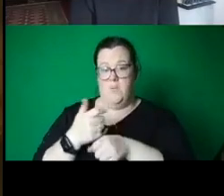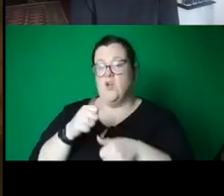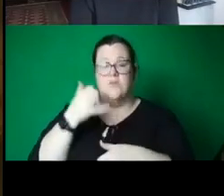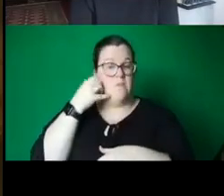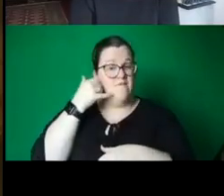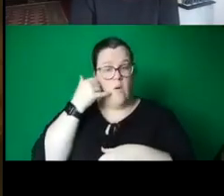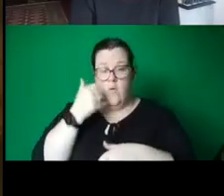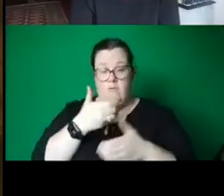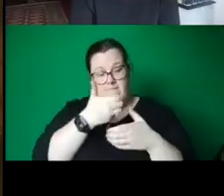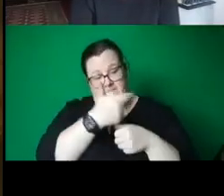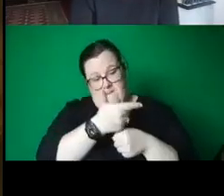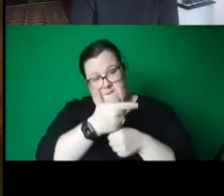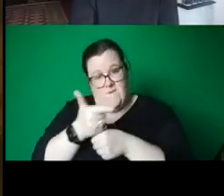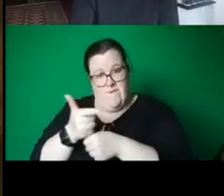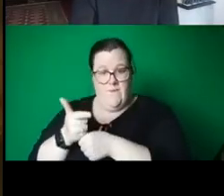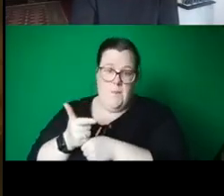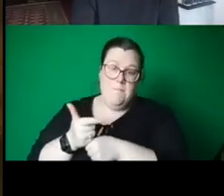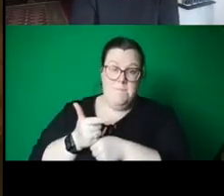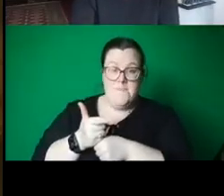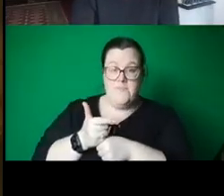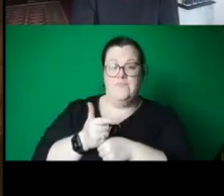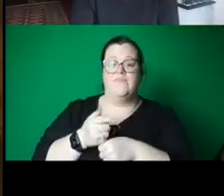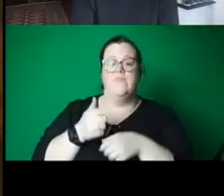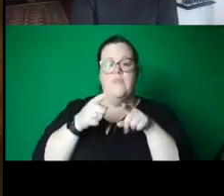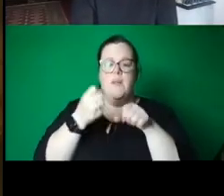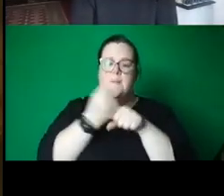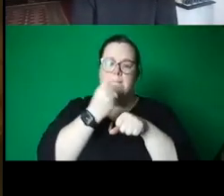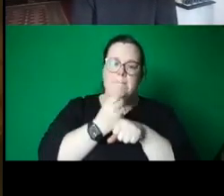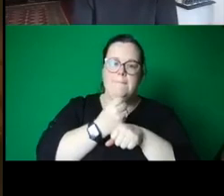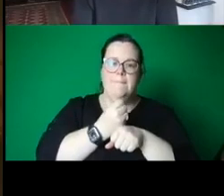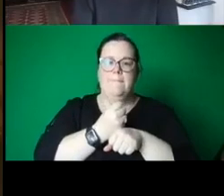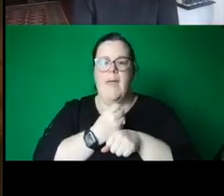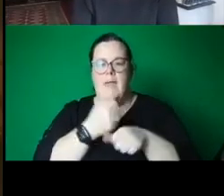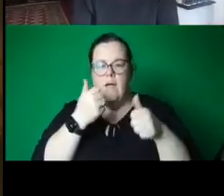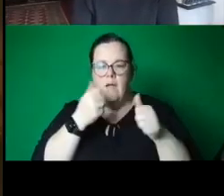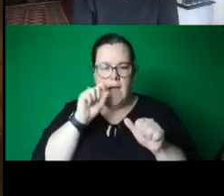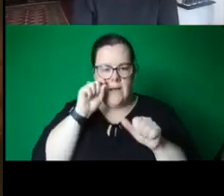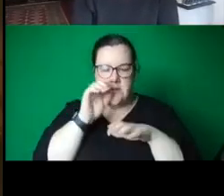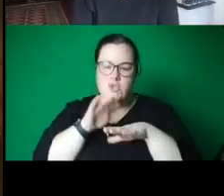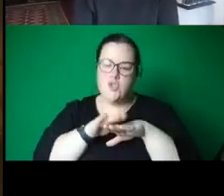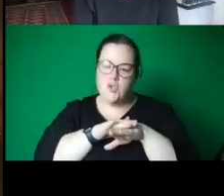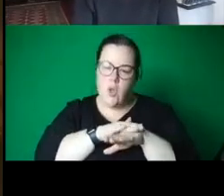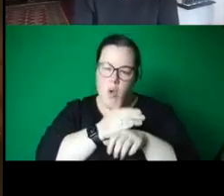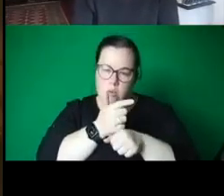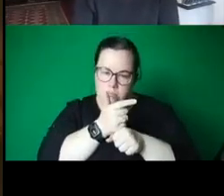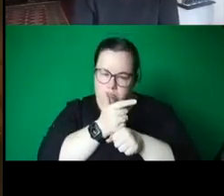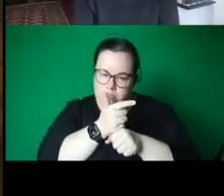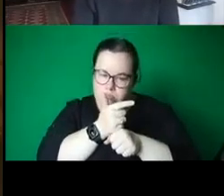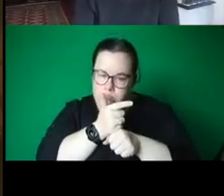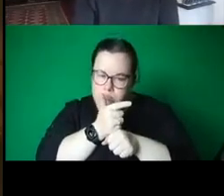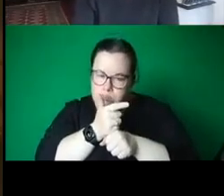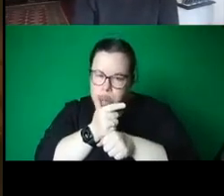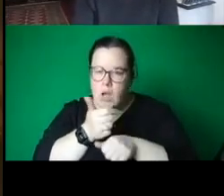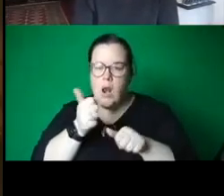presents a series of tableau vivants. The slow-moving camera creates a sense of a witness view and a perceived narrative. No